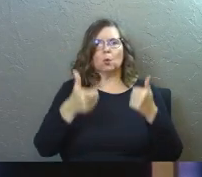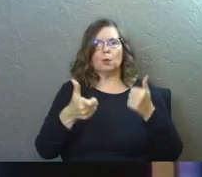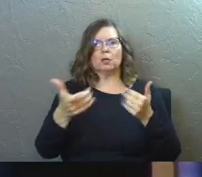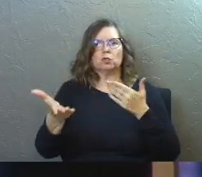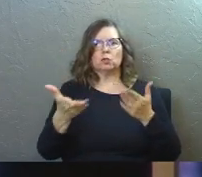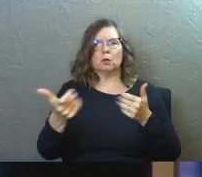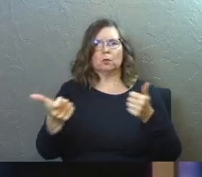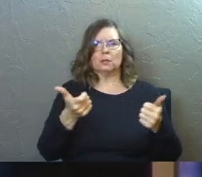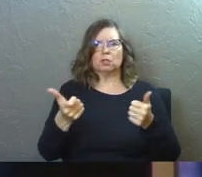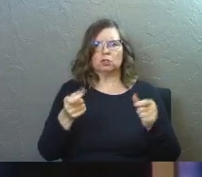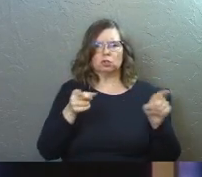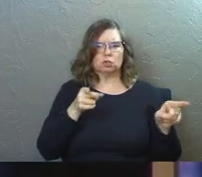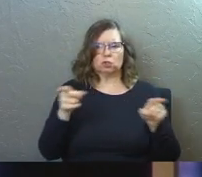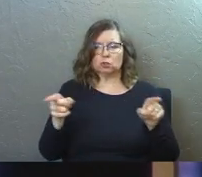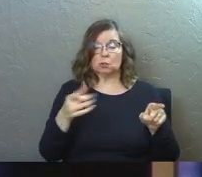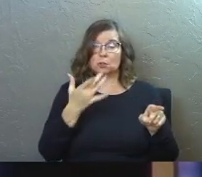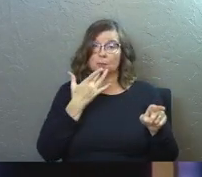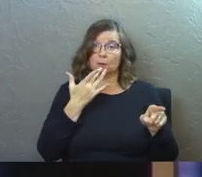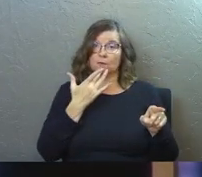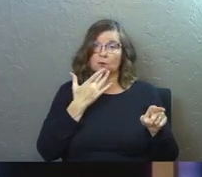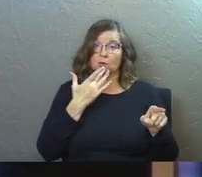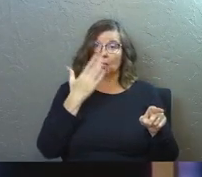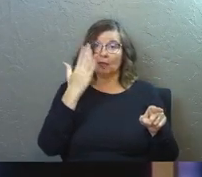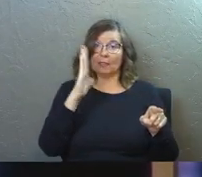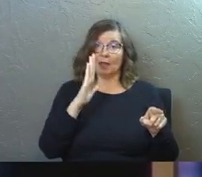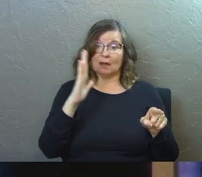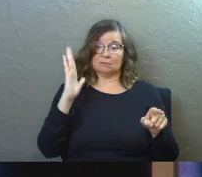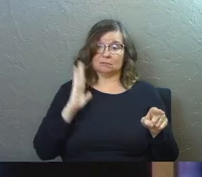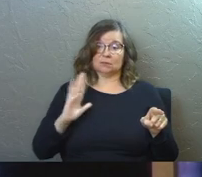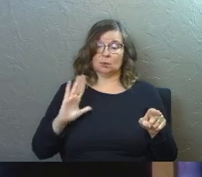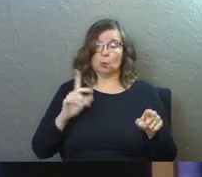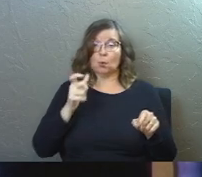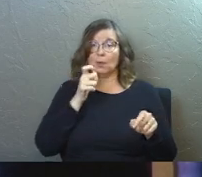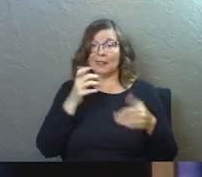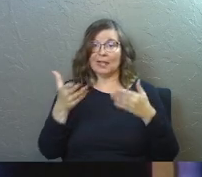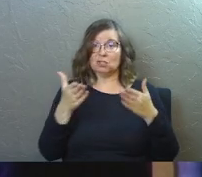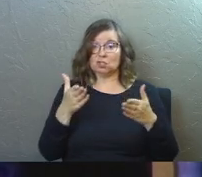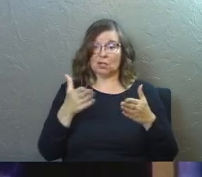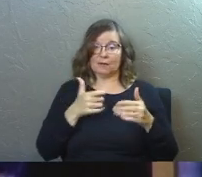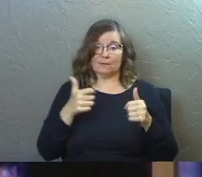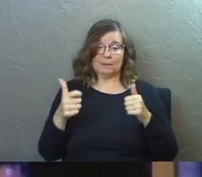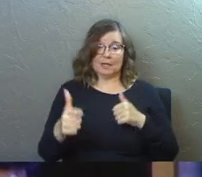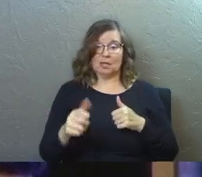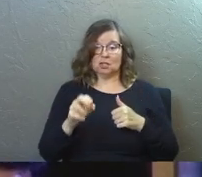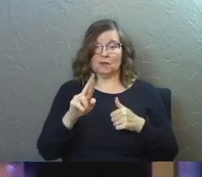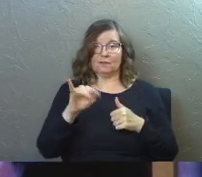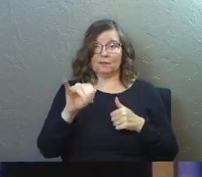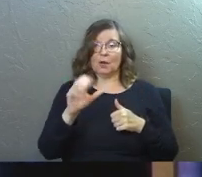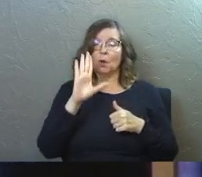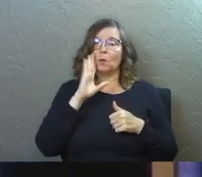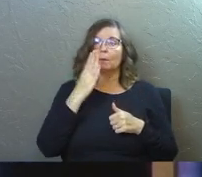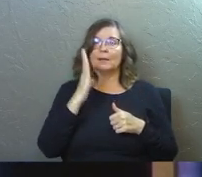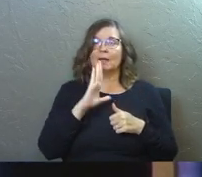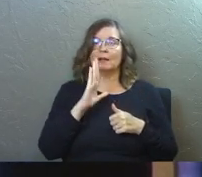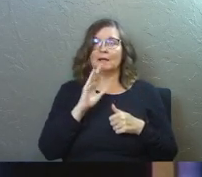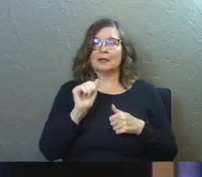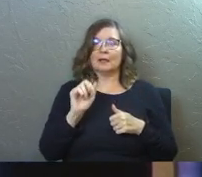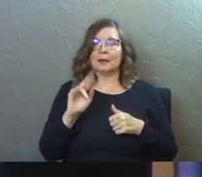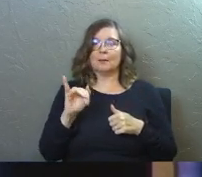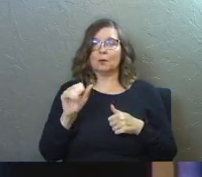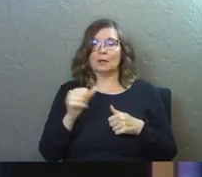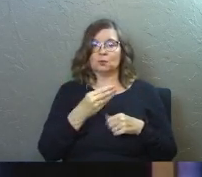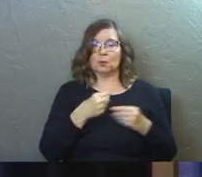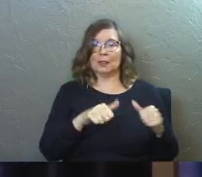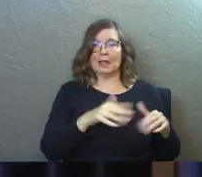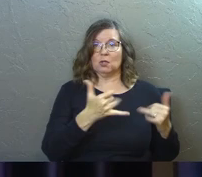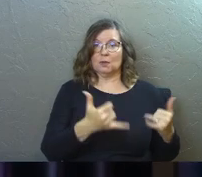choices in front of them. Would you prefer the gods of your ancestors who they served beyond the Euphrates or will it be the gods of the Amorites in